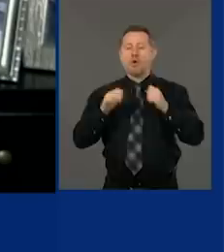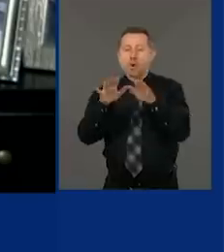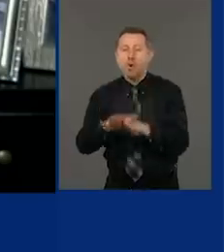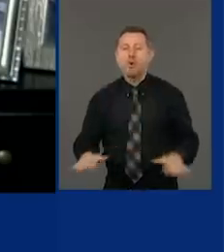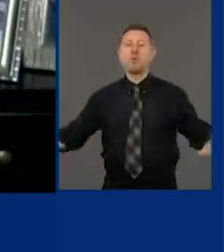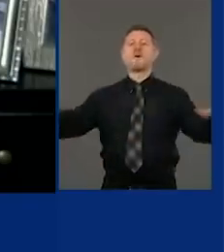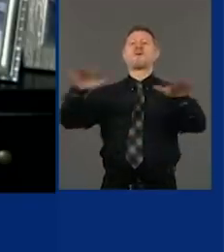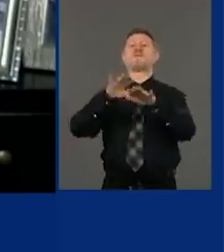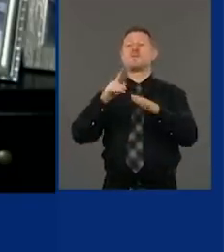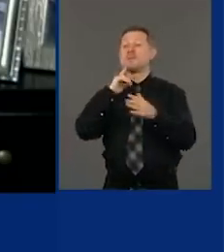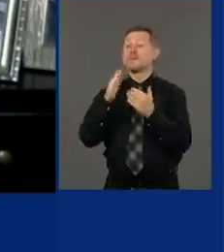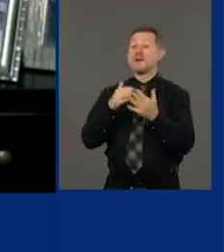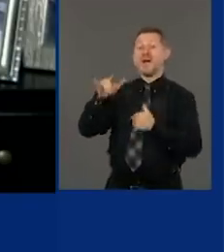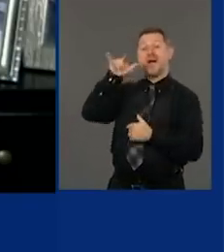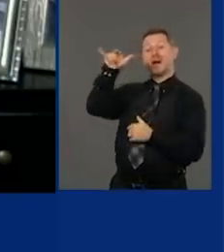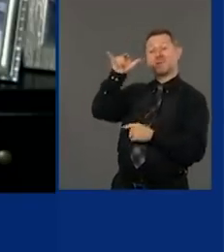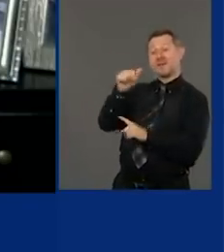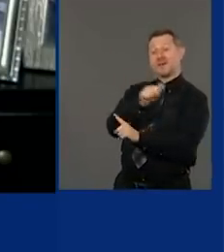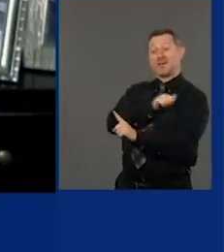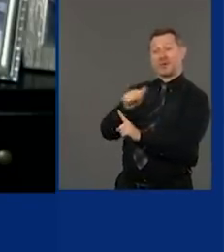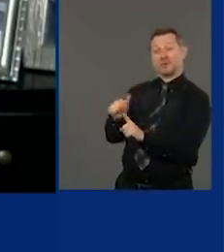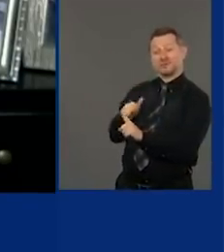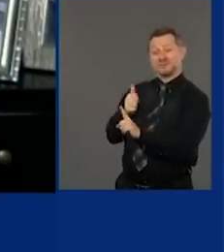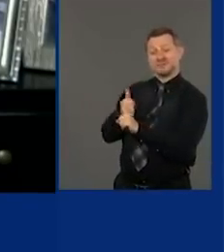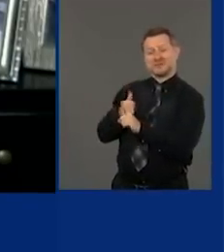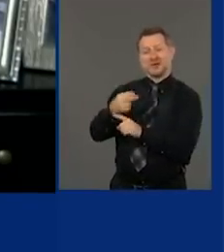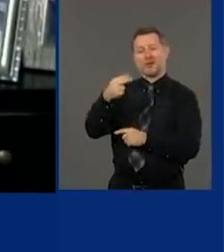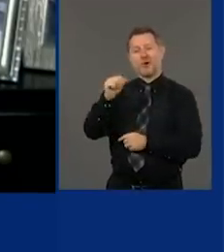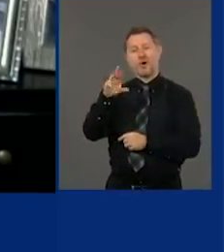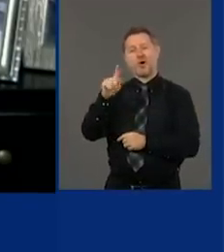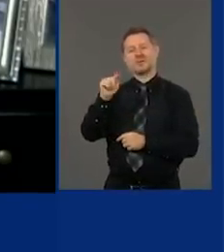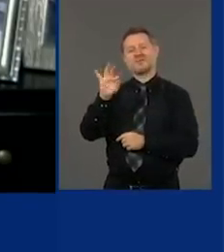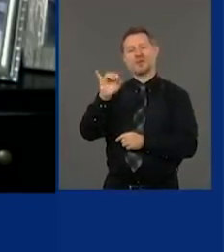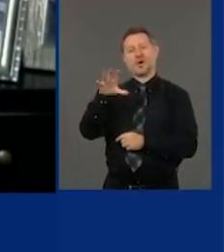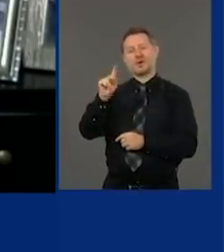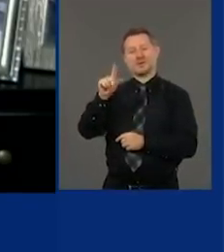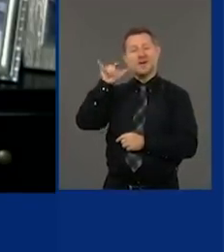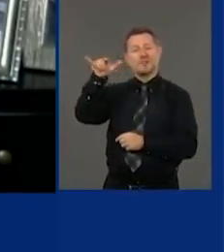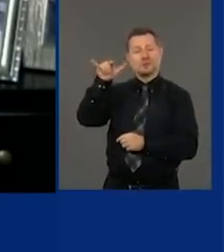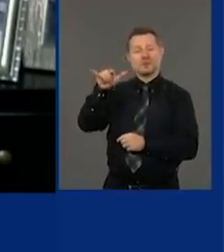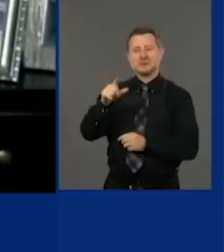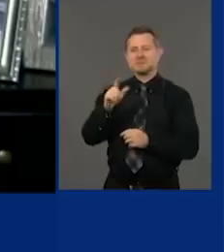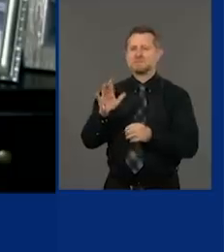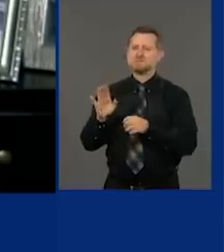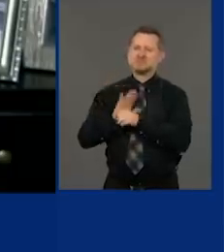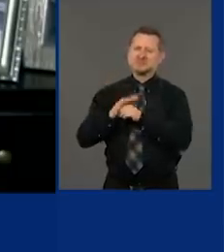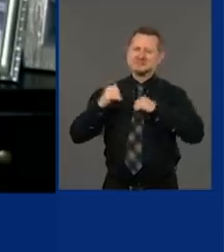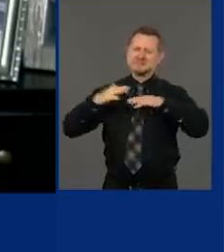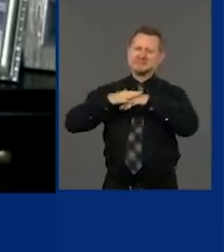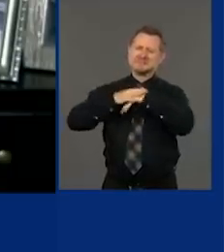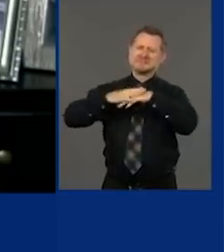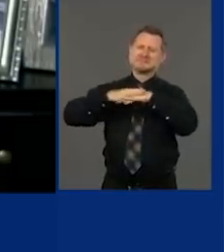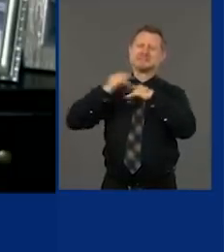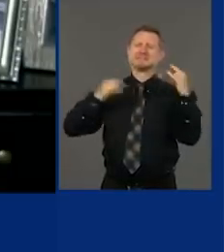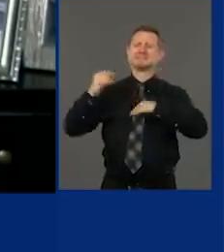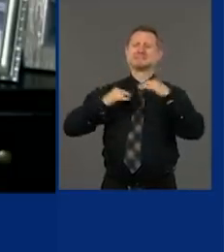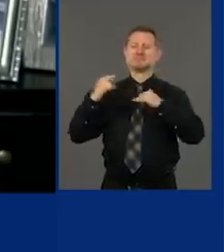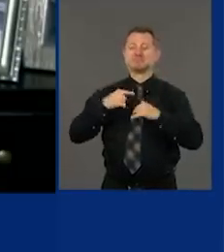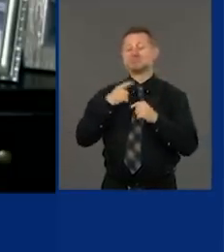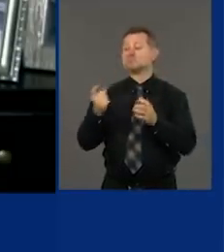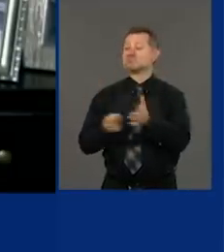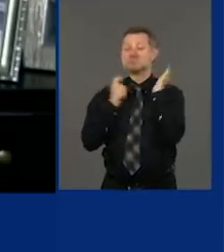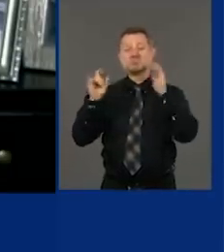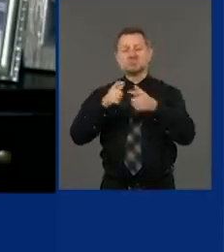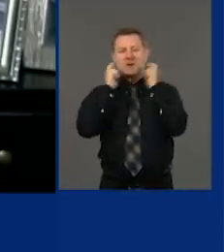Hartsville-Jackson-Atlanta International Airport, one of our largest job centers, we can also mandate masks there as